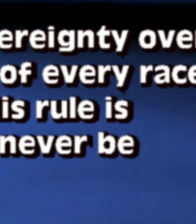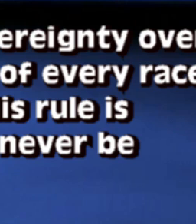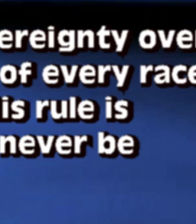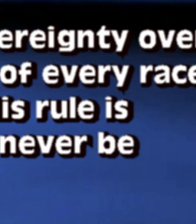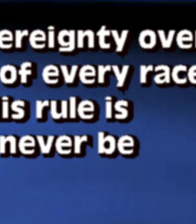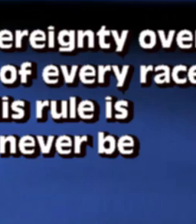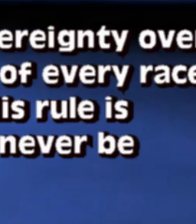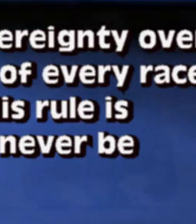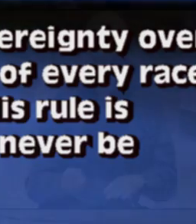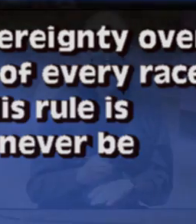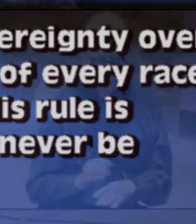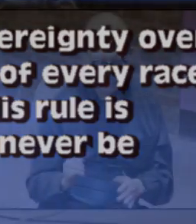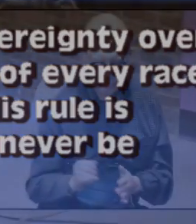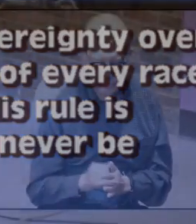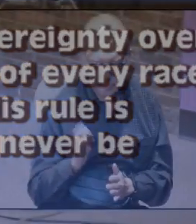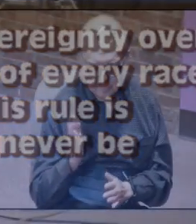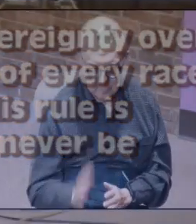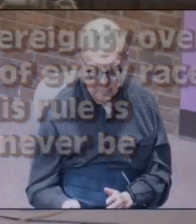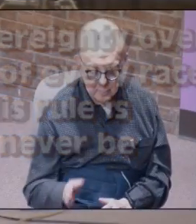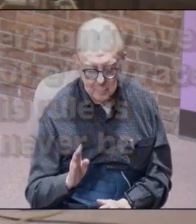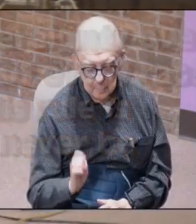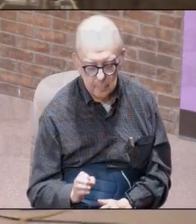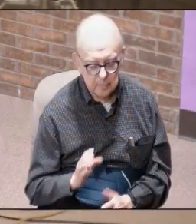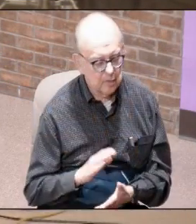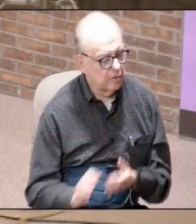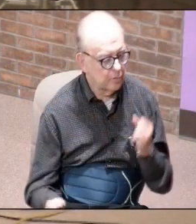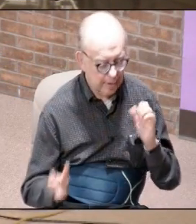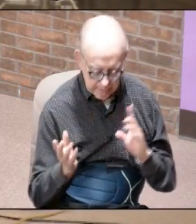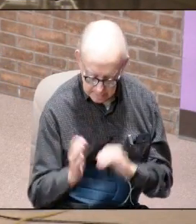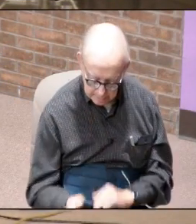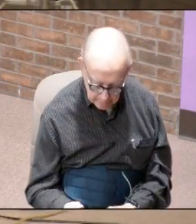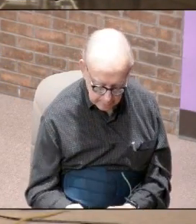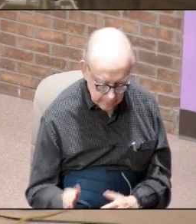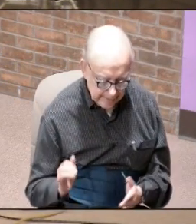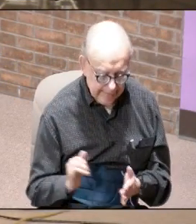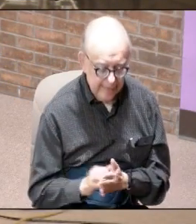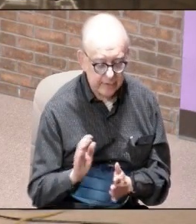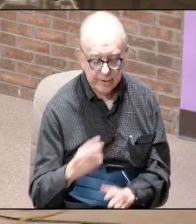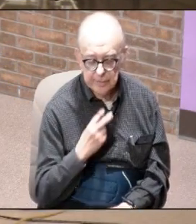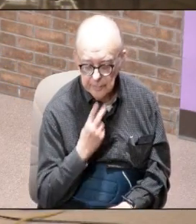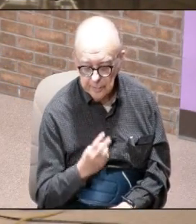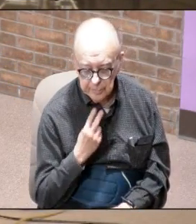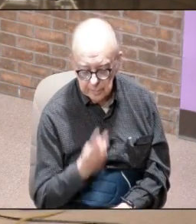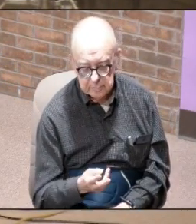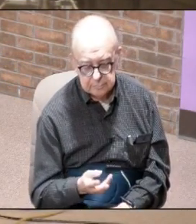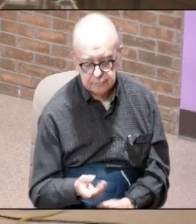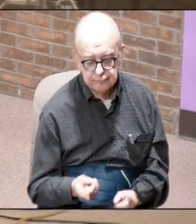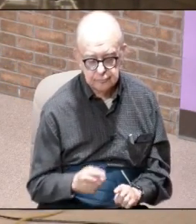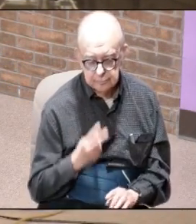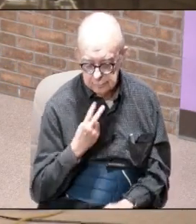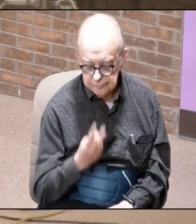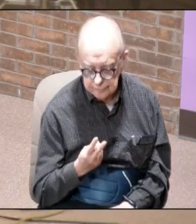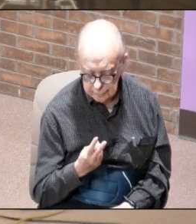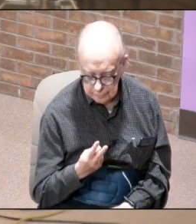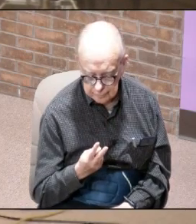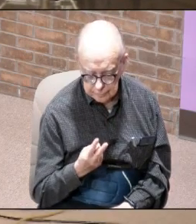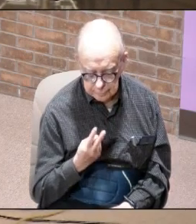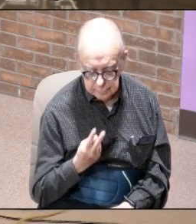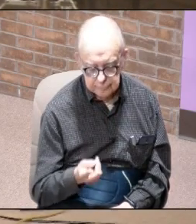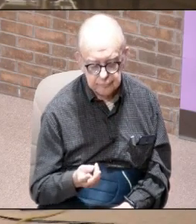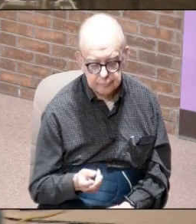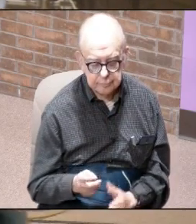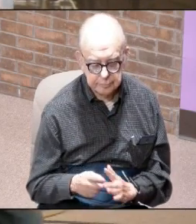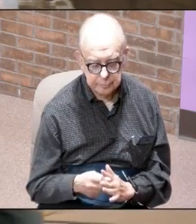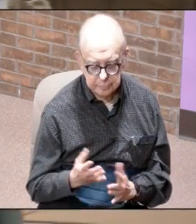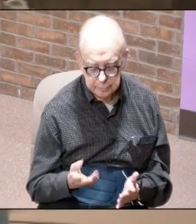his kingdom is one that will never be destroyed that's his voice and so when we begin to start looking and seeing